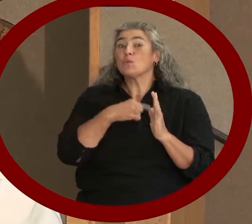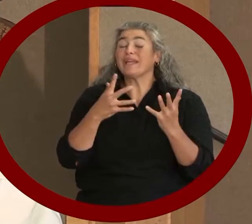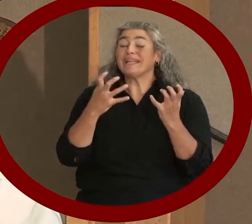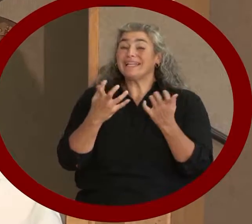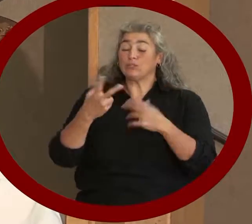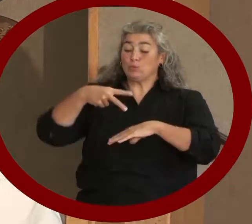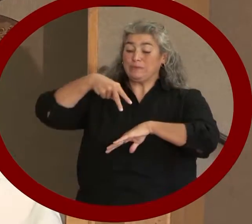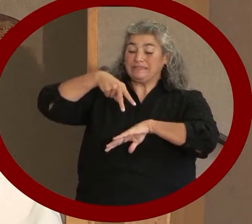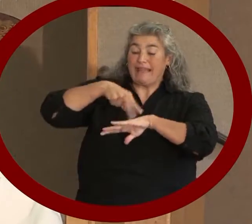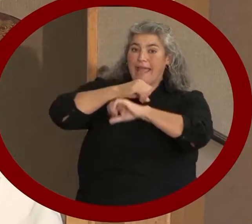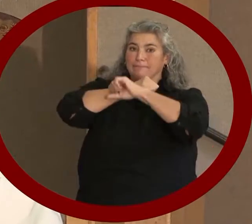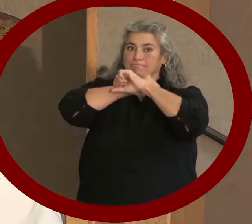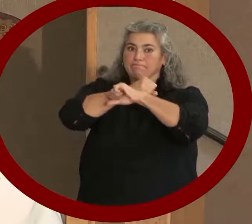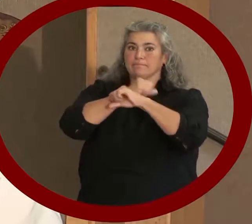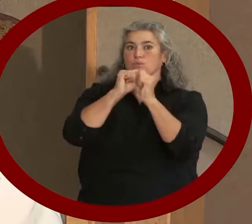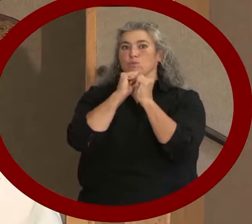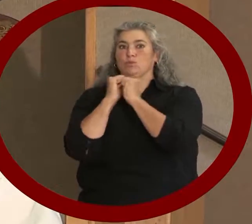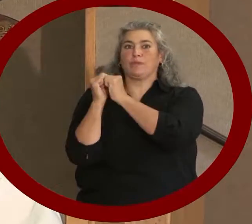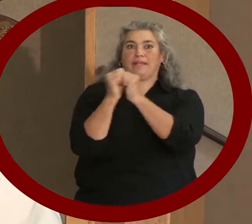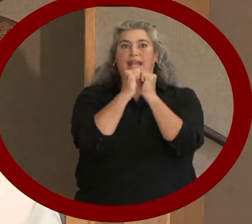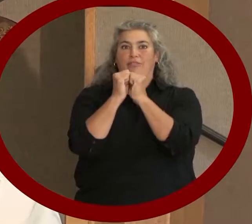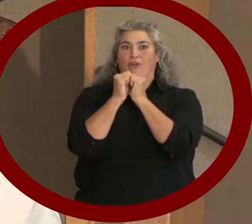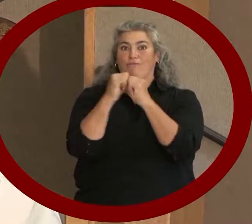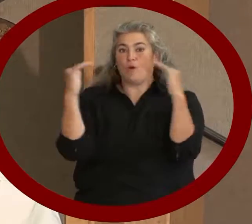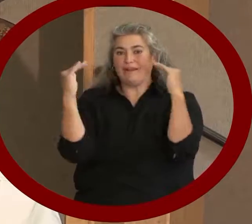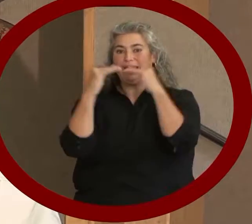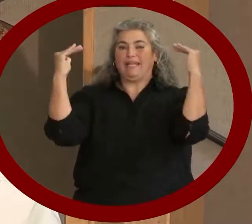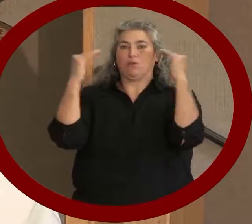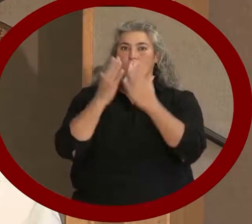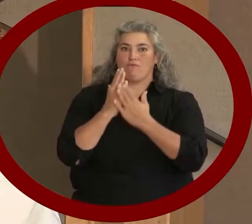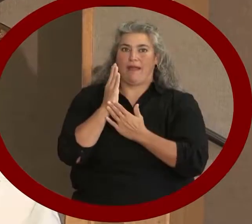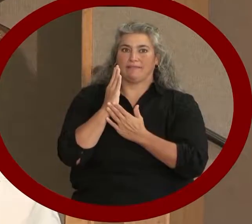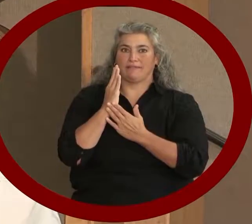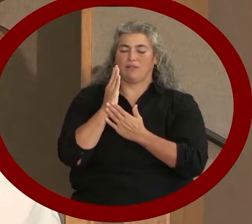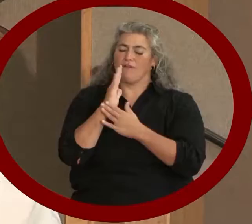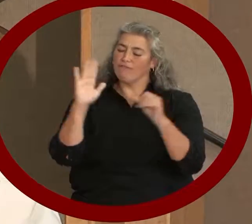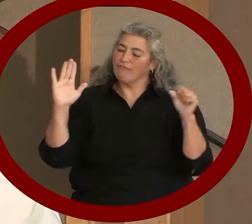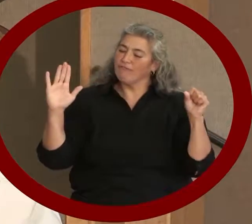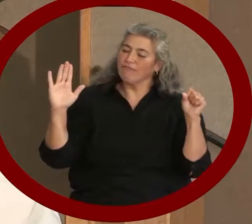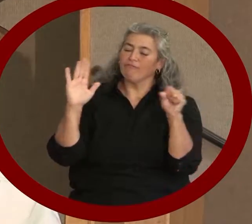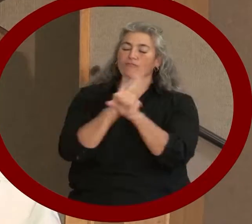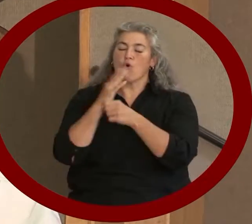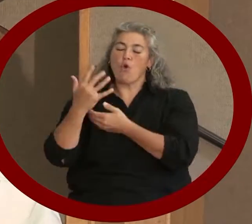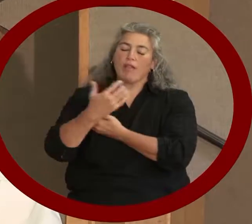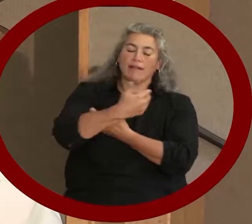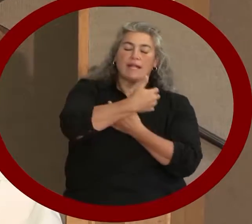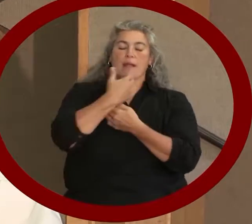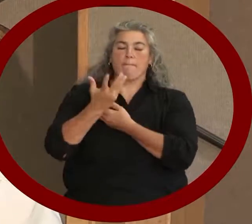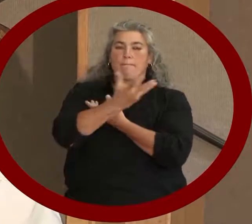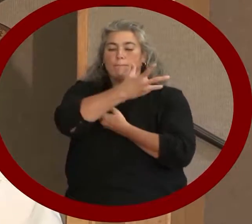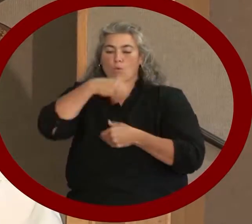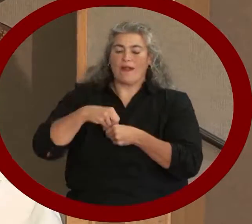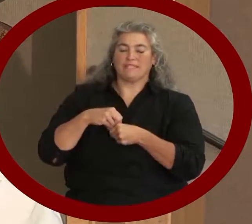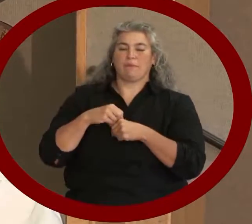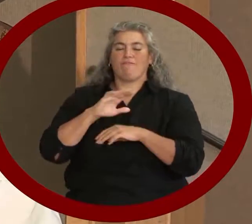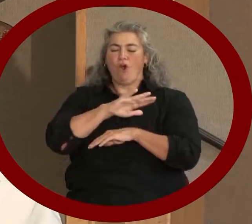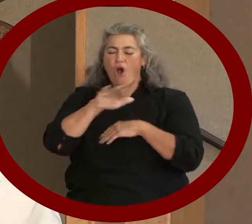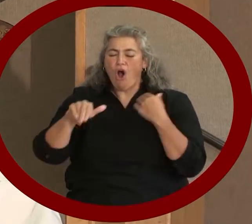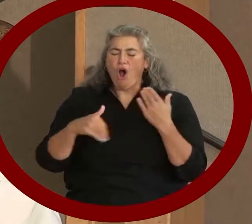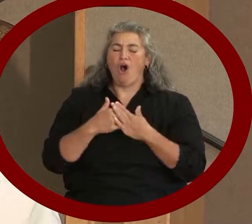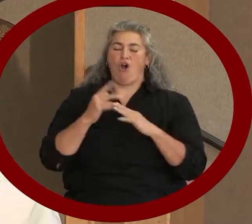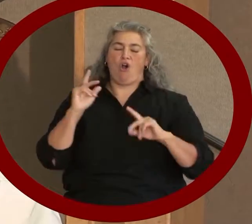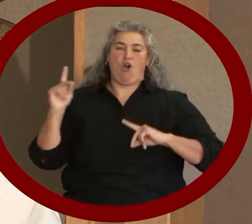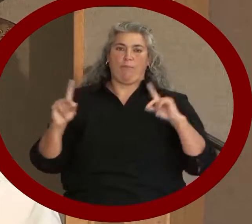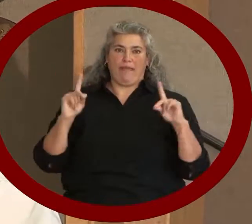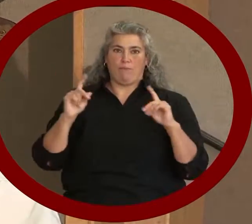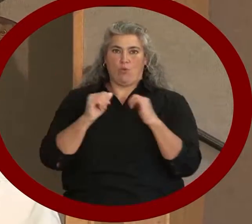discrimination, for the full embracement of all people with disabilities